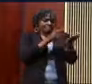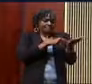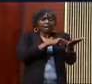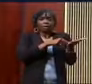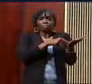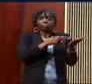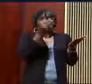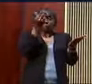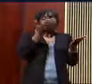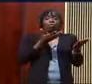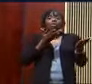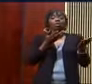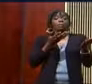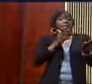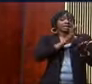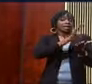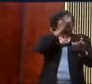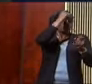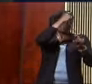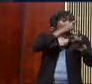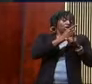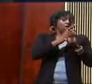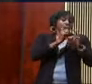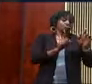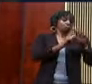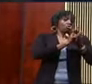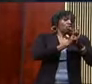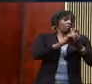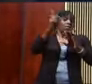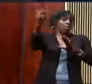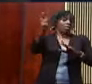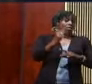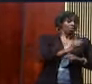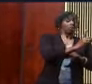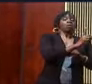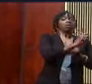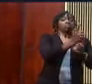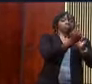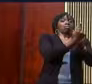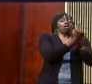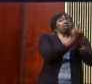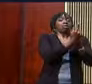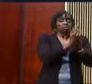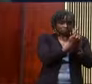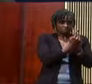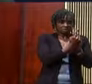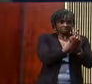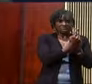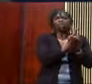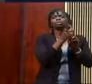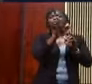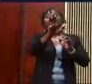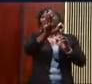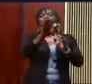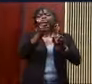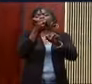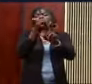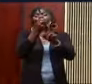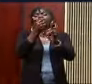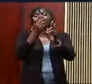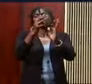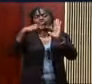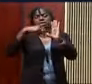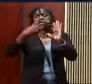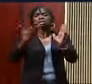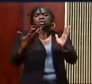come to, his brother comes to where Nehemiah is. And when you read, when you read those opening verses,